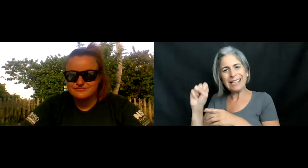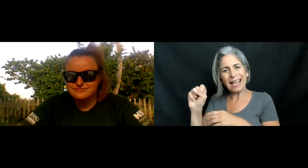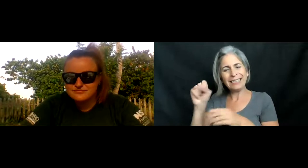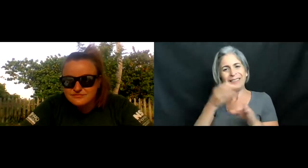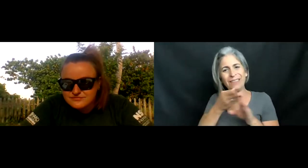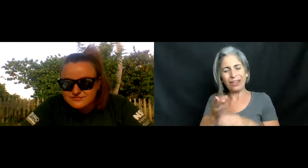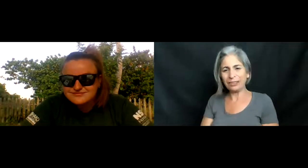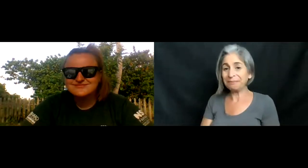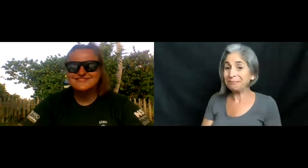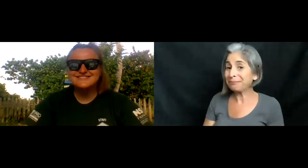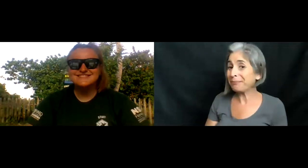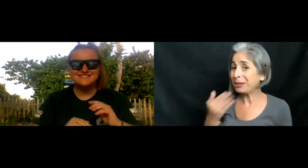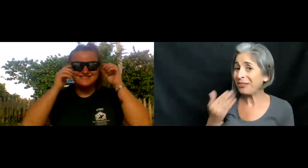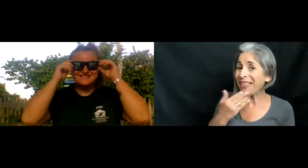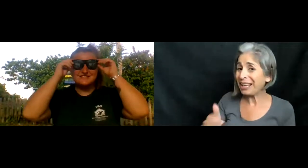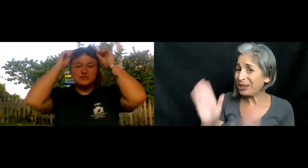Great, thank you.